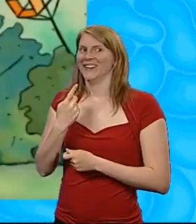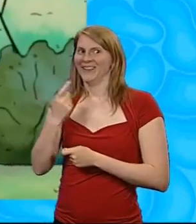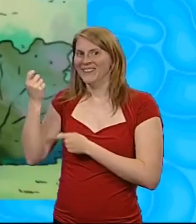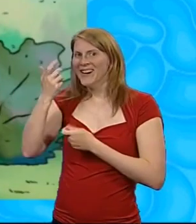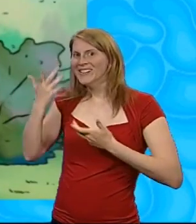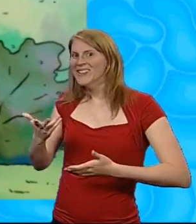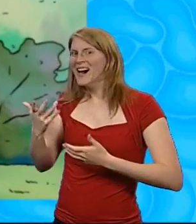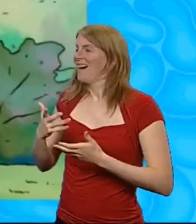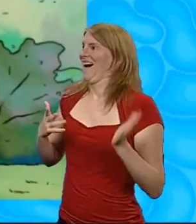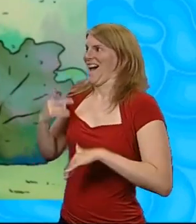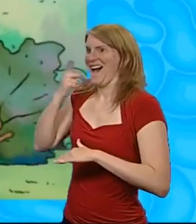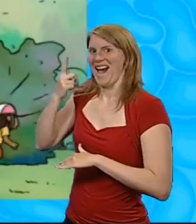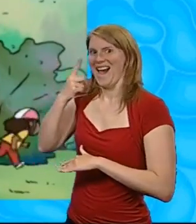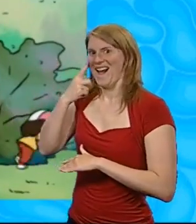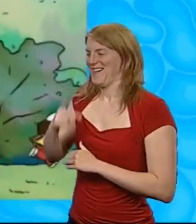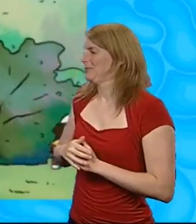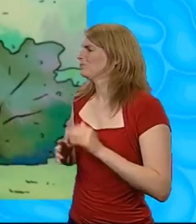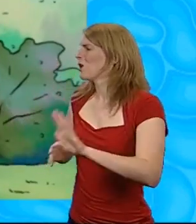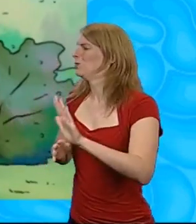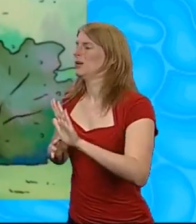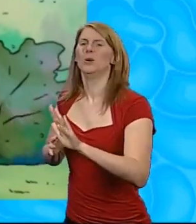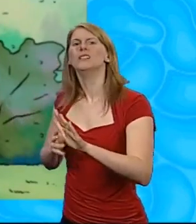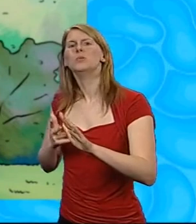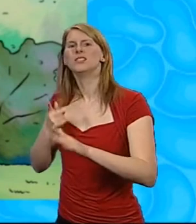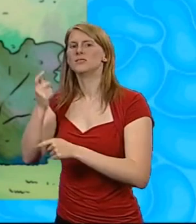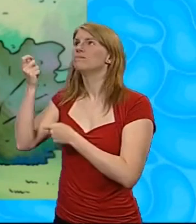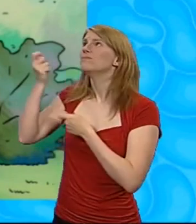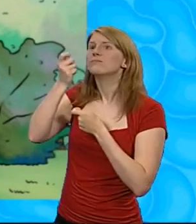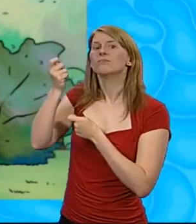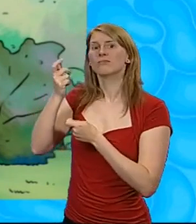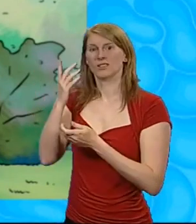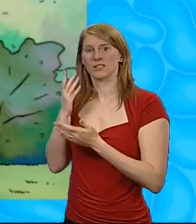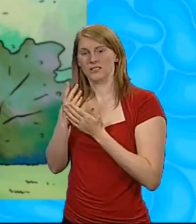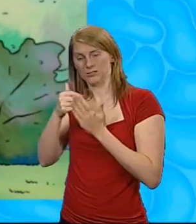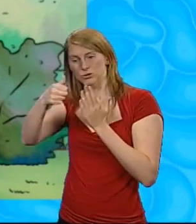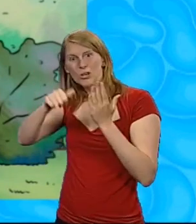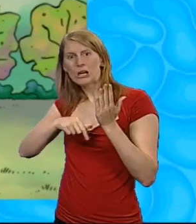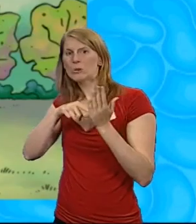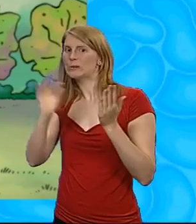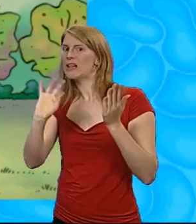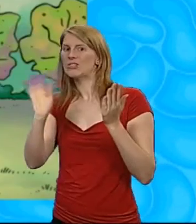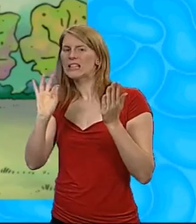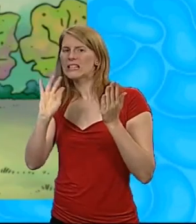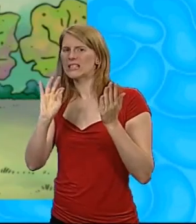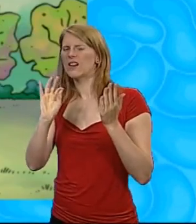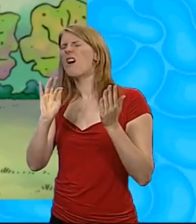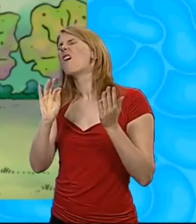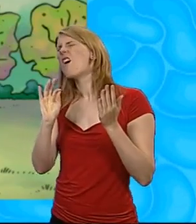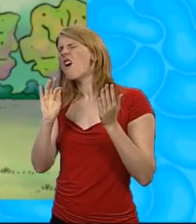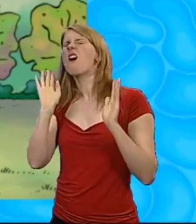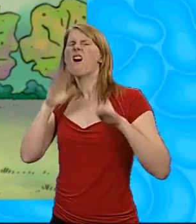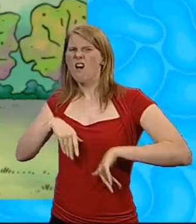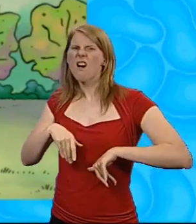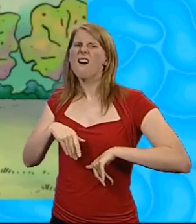go and see. Oh, wait, Monique. Kite flying isn't on the schedule. Oh, well.